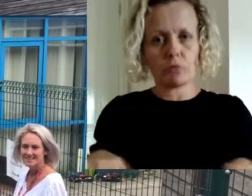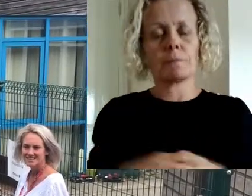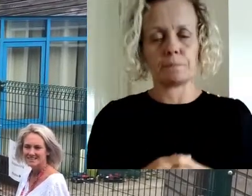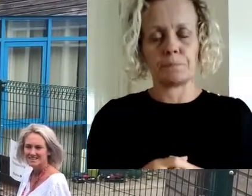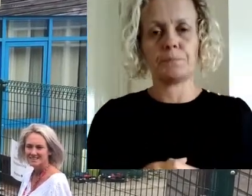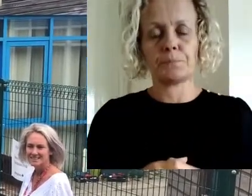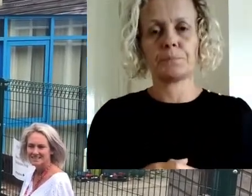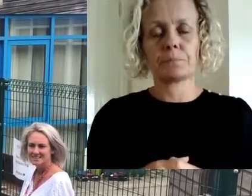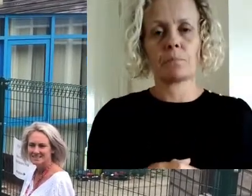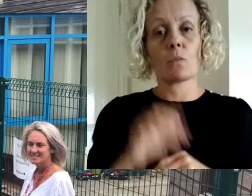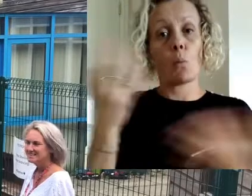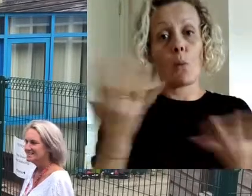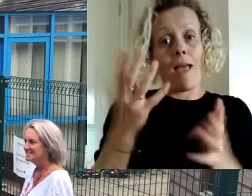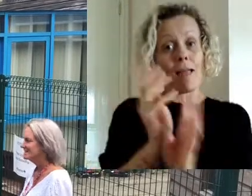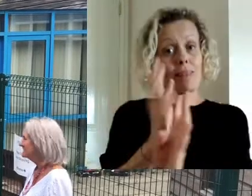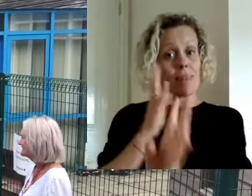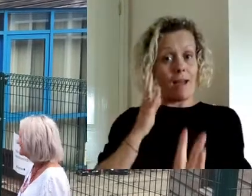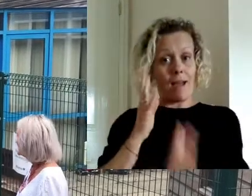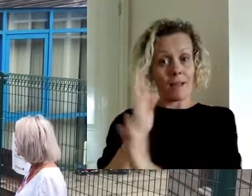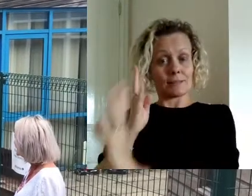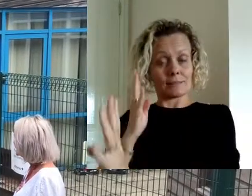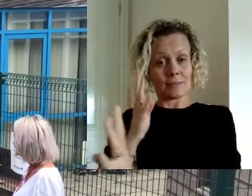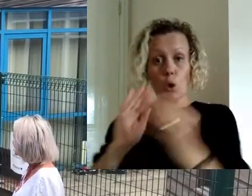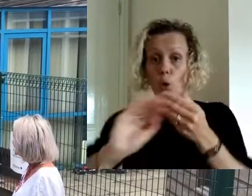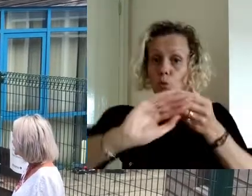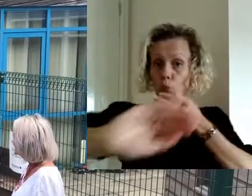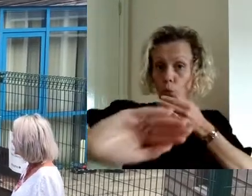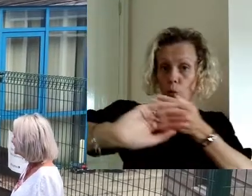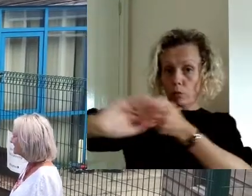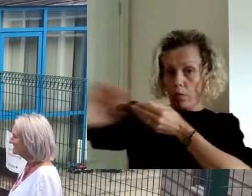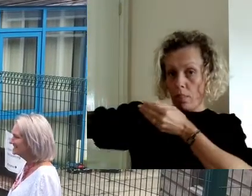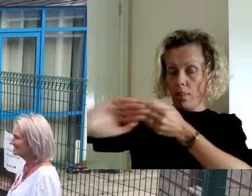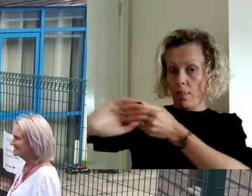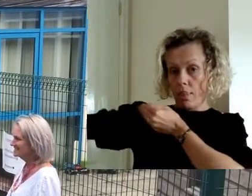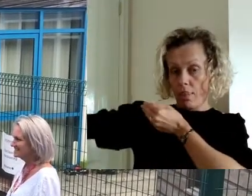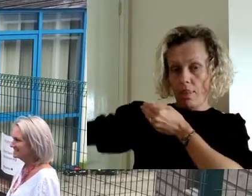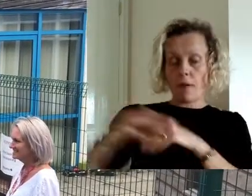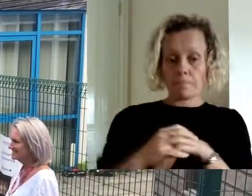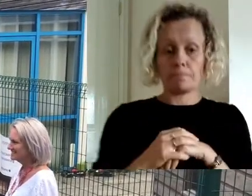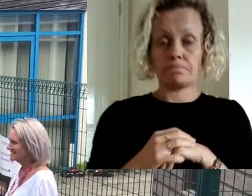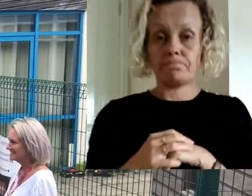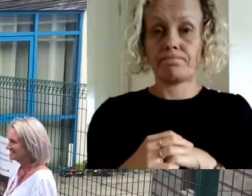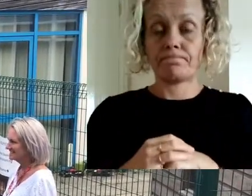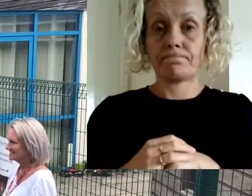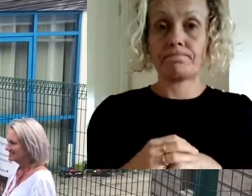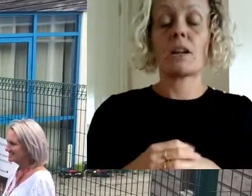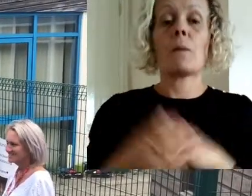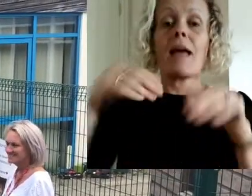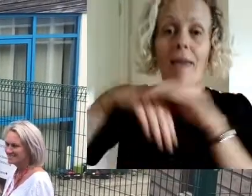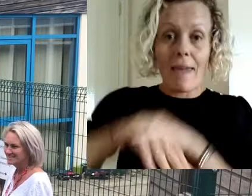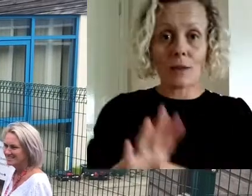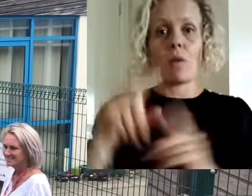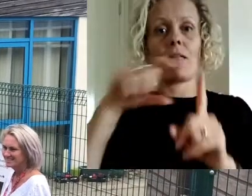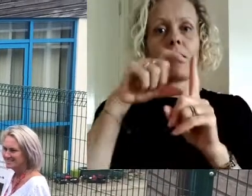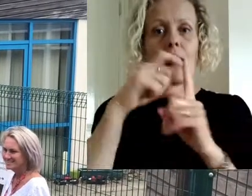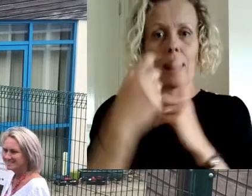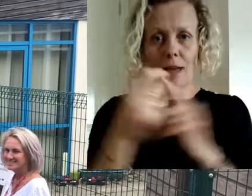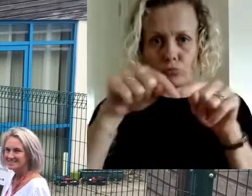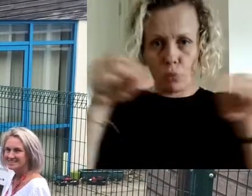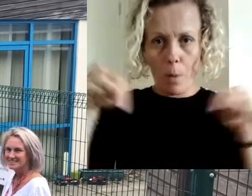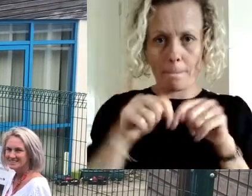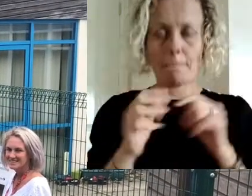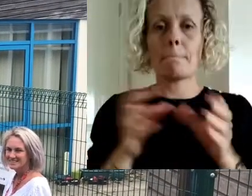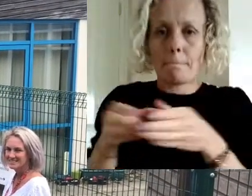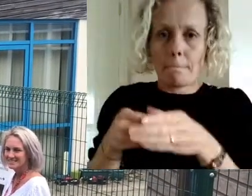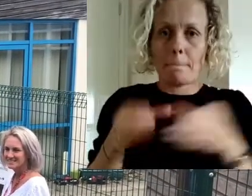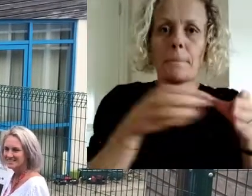and help us. So this is where we'll line up. We'll keep our social distance and you'll be entering through these walls into the reception classroom